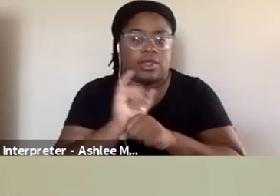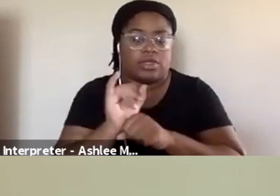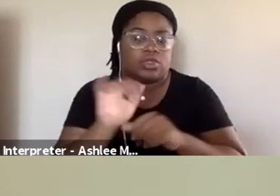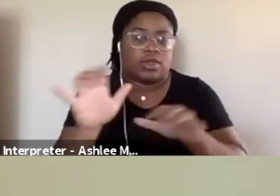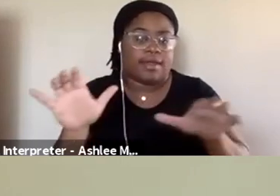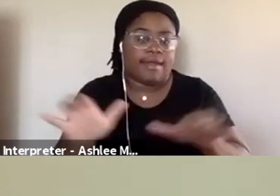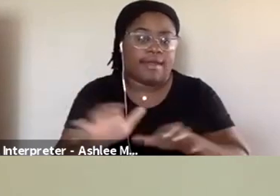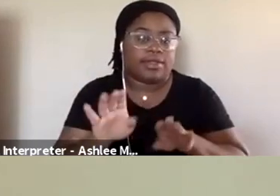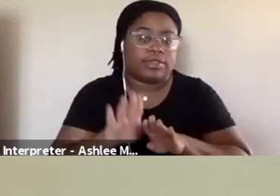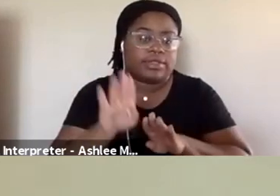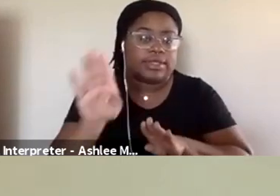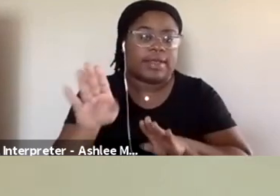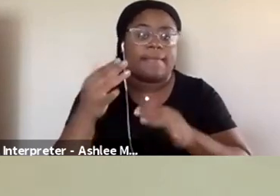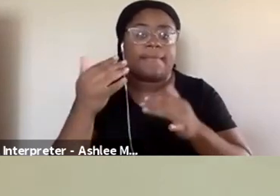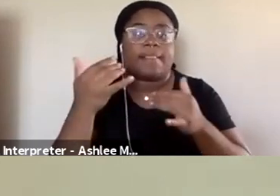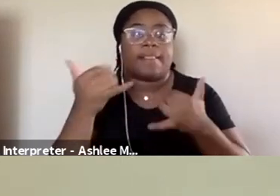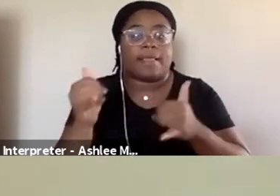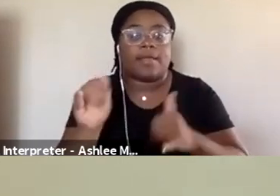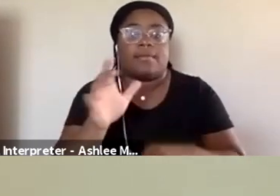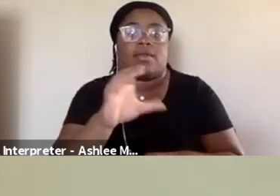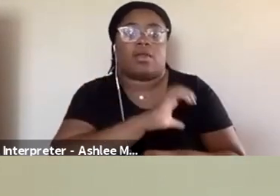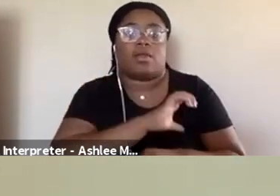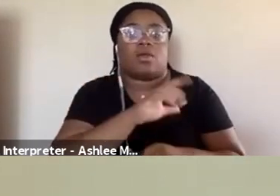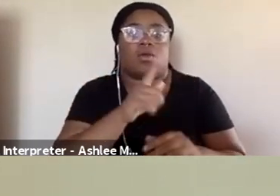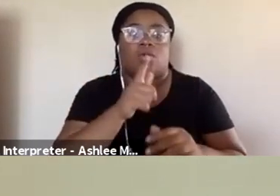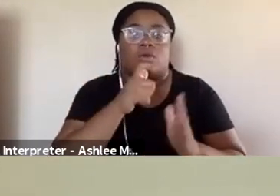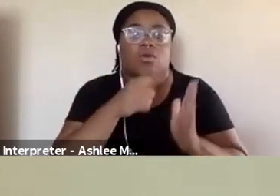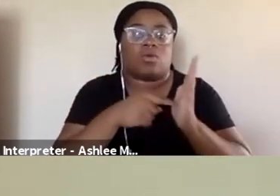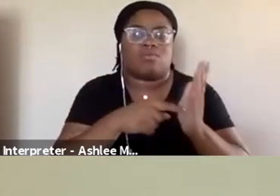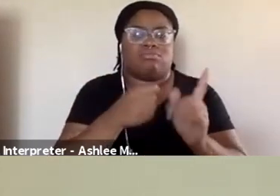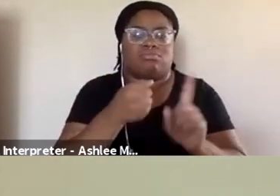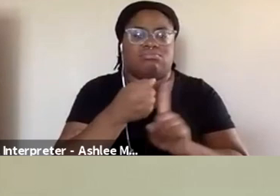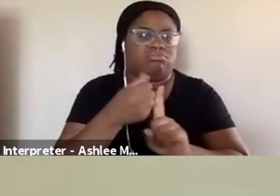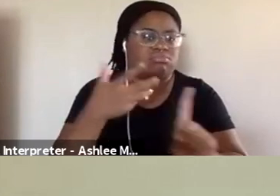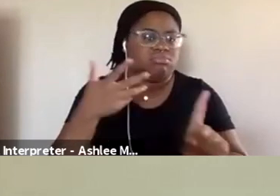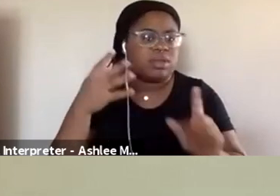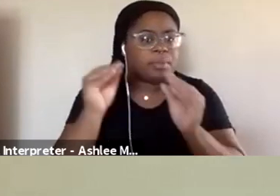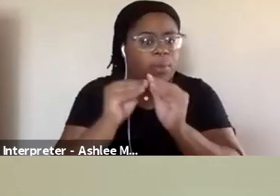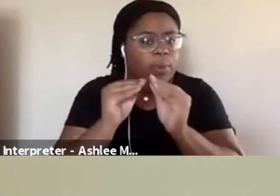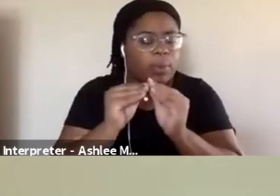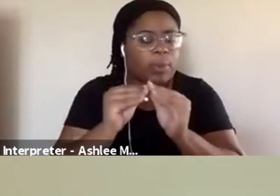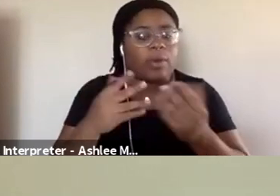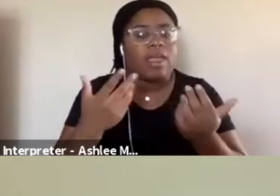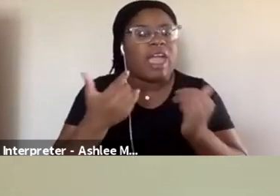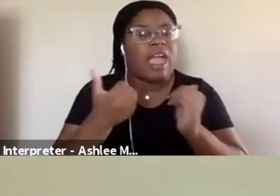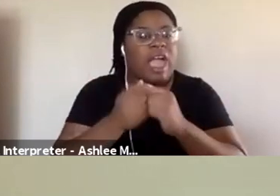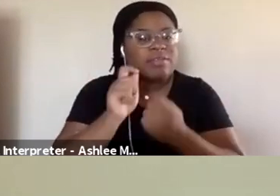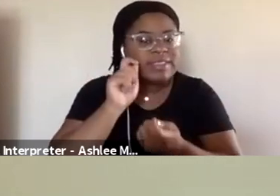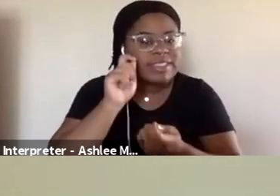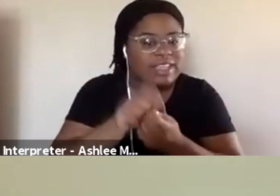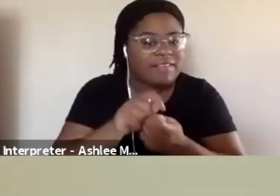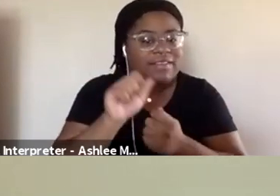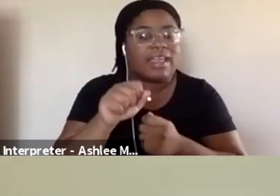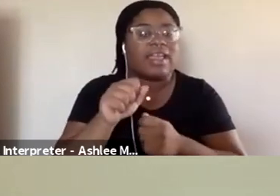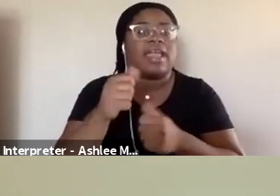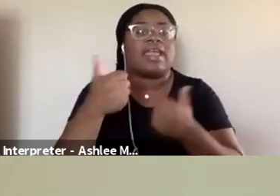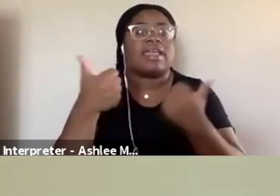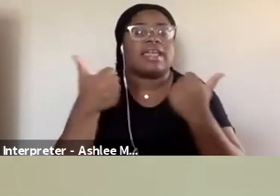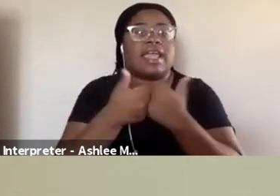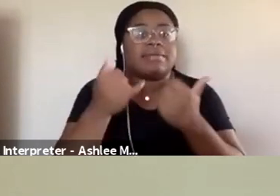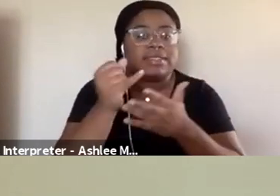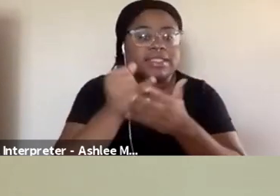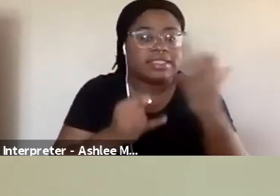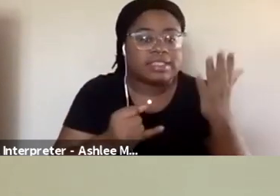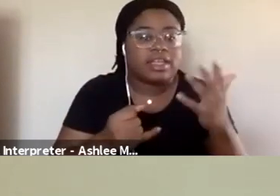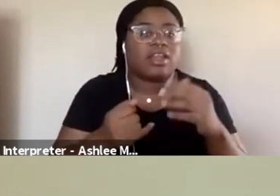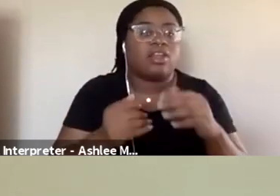playable characters that are more representative. Can you unpack this a little more? How specifically can game designers move the needle forward on